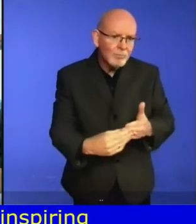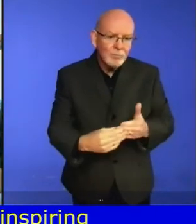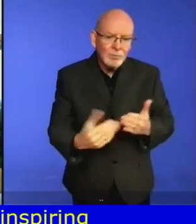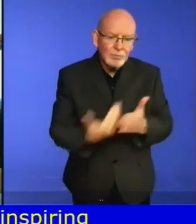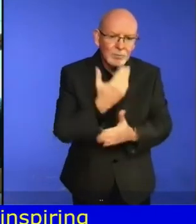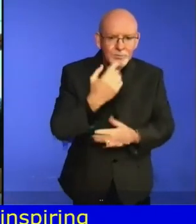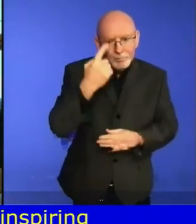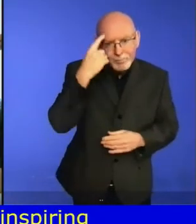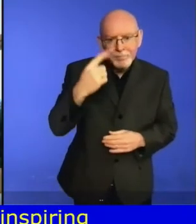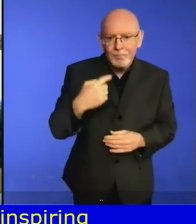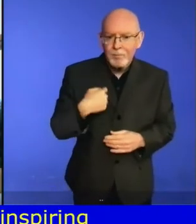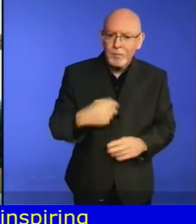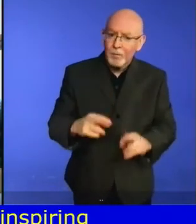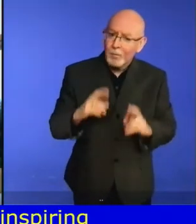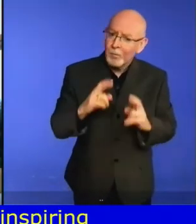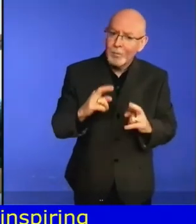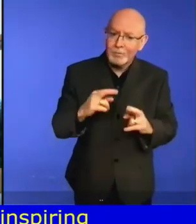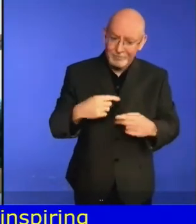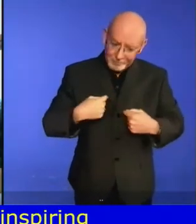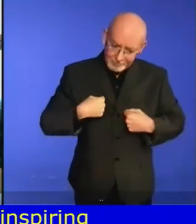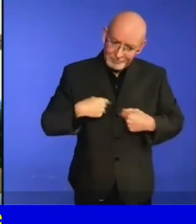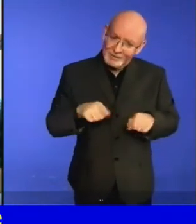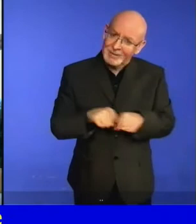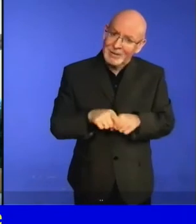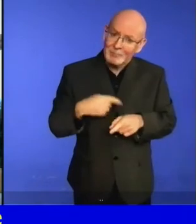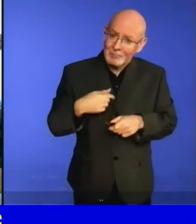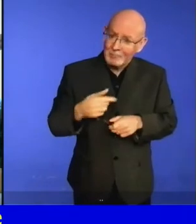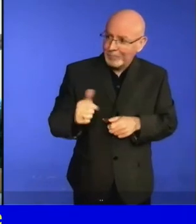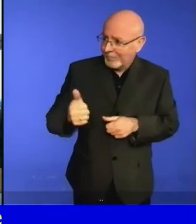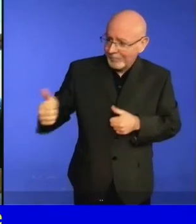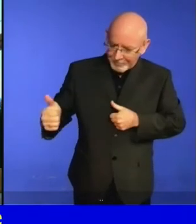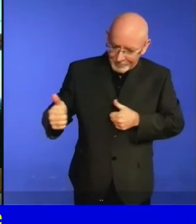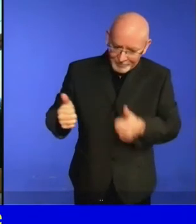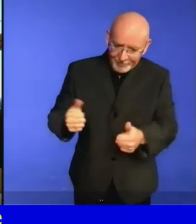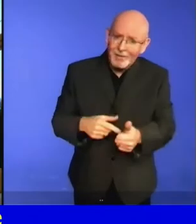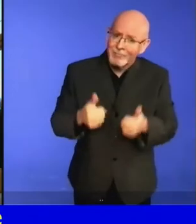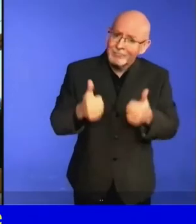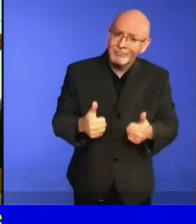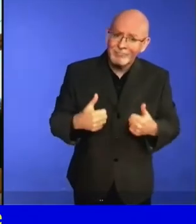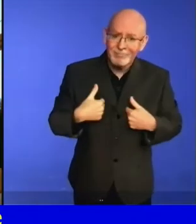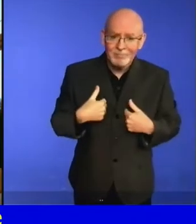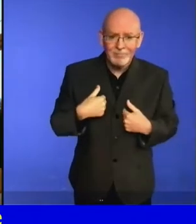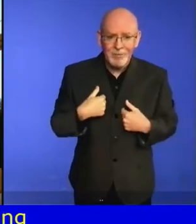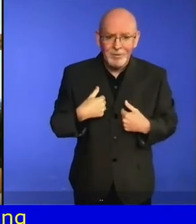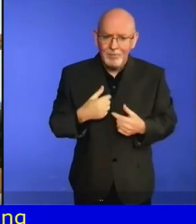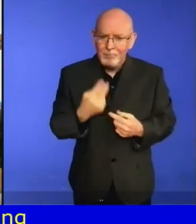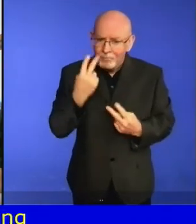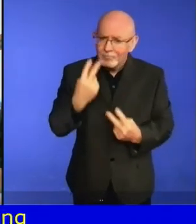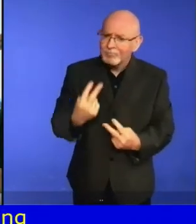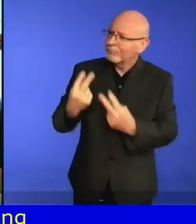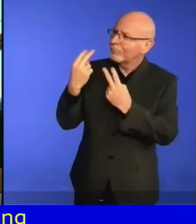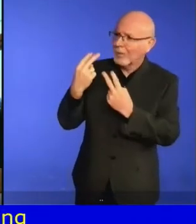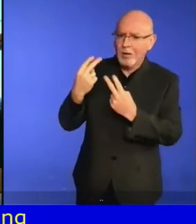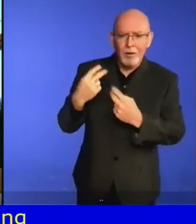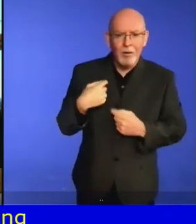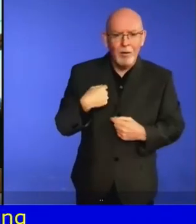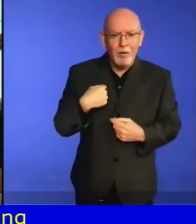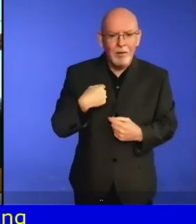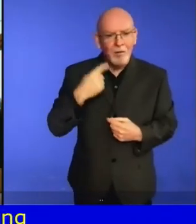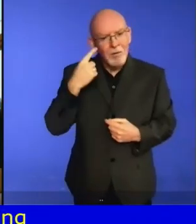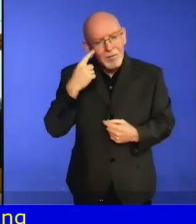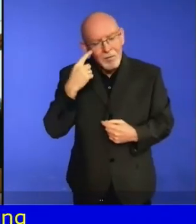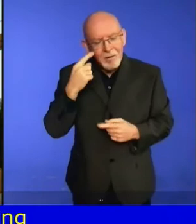progress of the UNCRPD and especially the new framing on disability that it exemplifies.